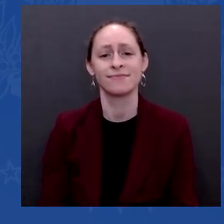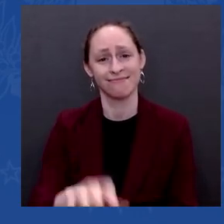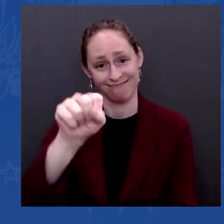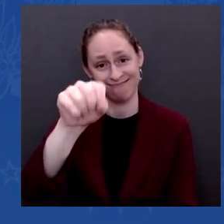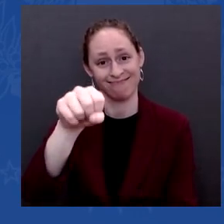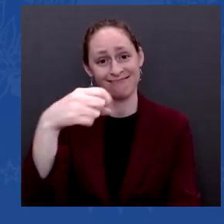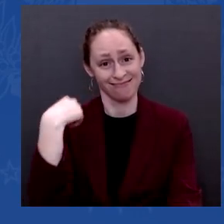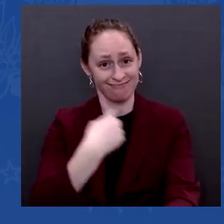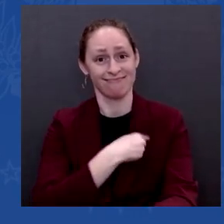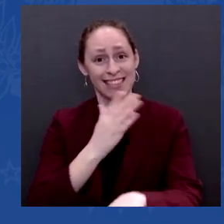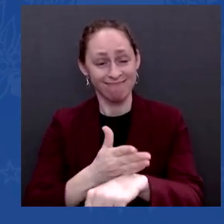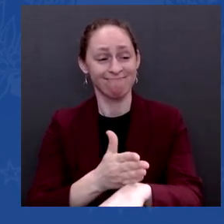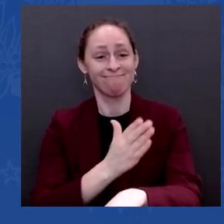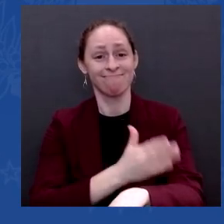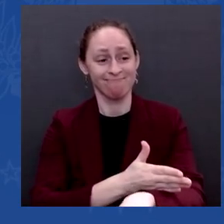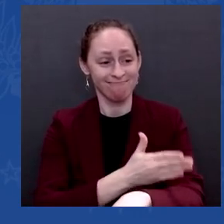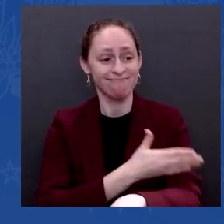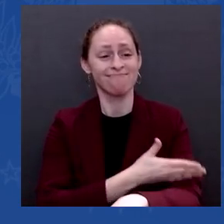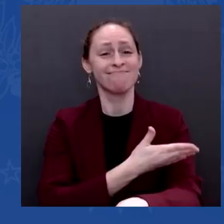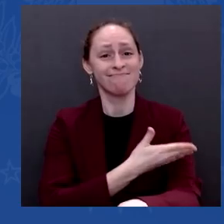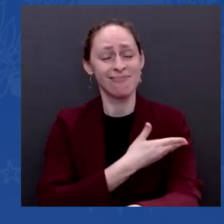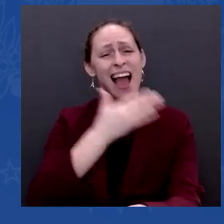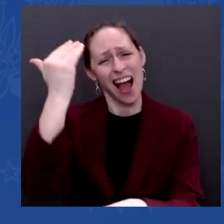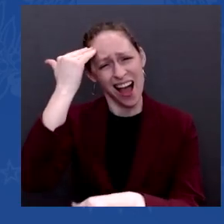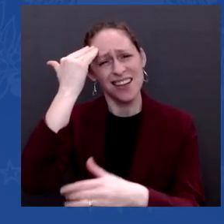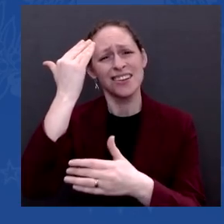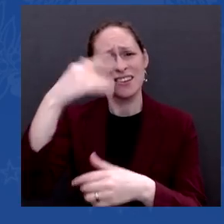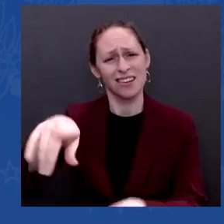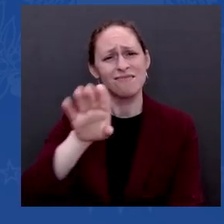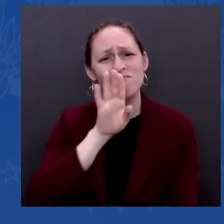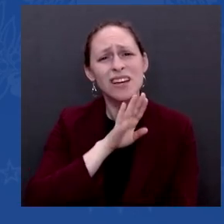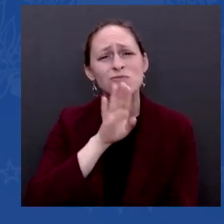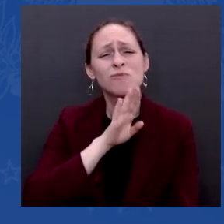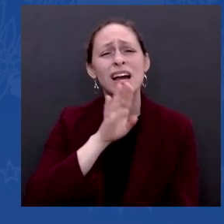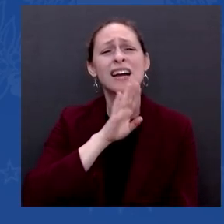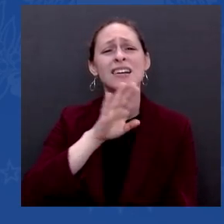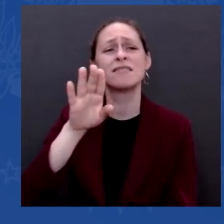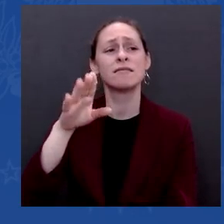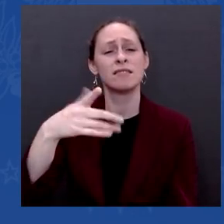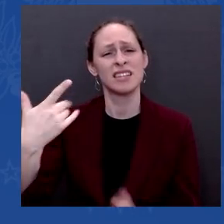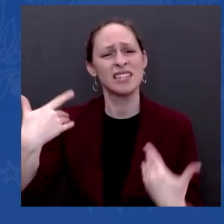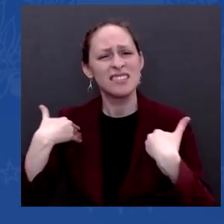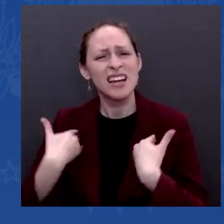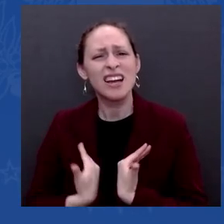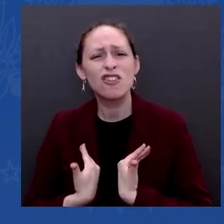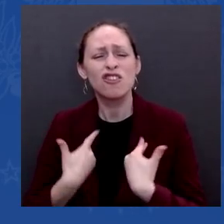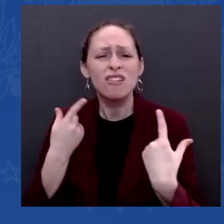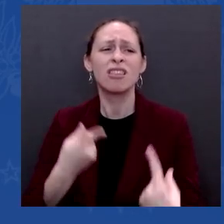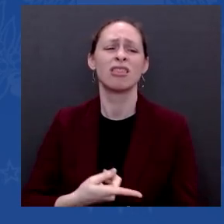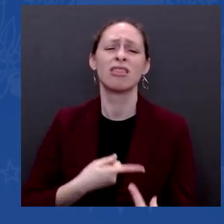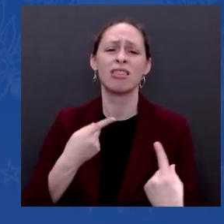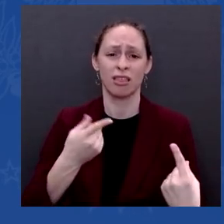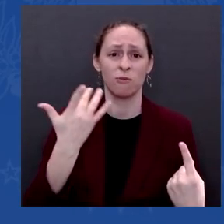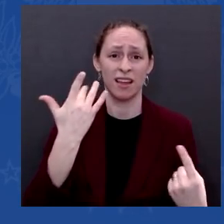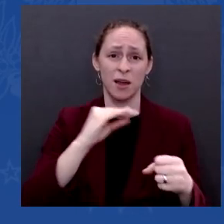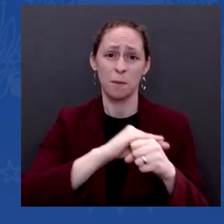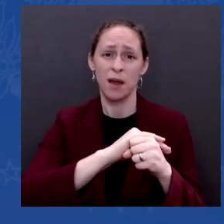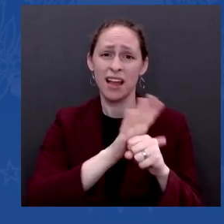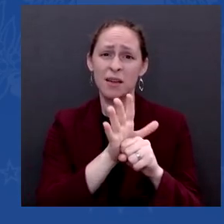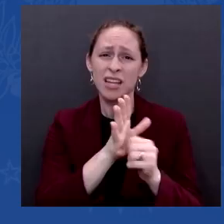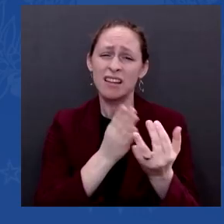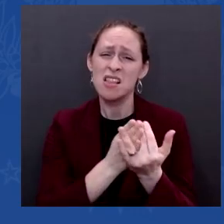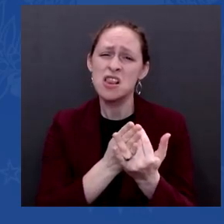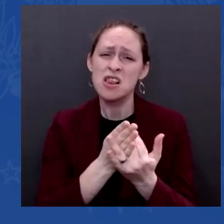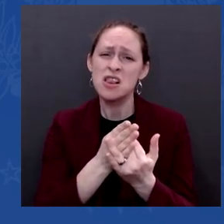COVID-19, Omicron has now been challenging us in a way that it's the new enemy.